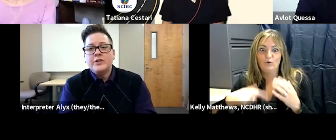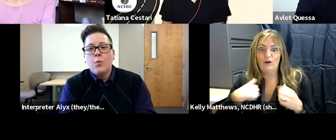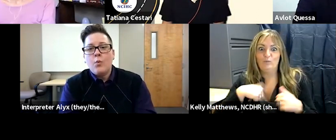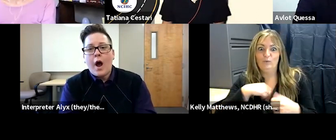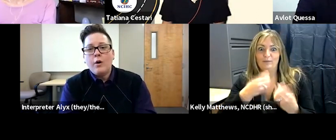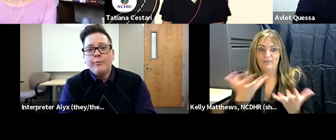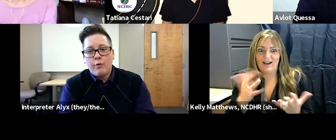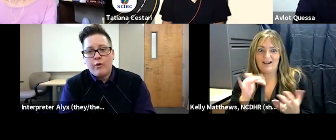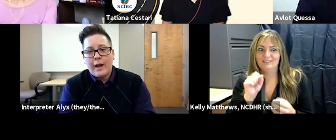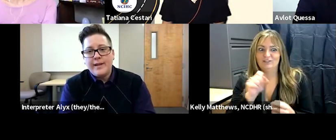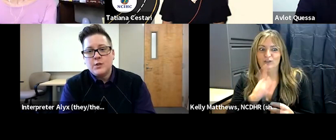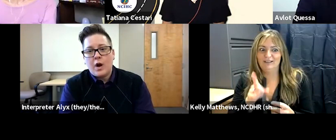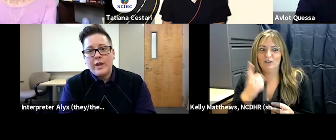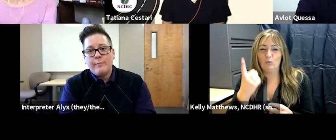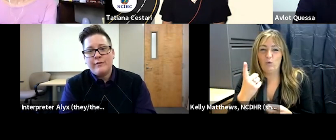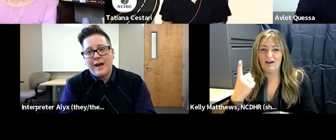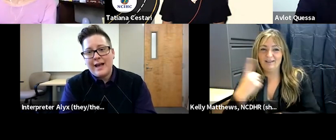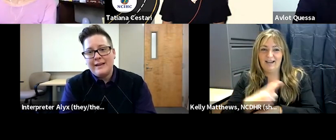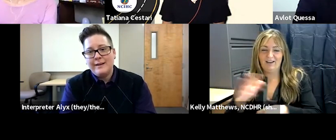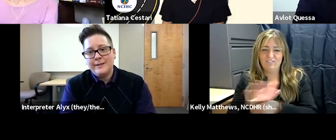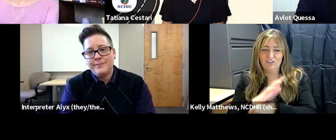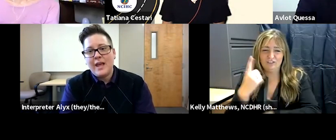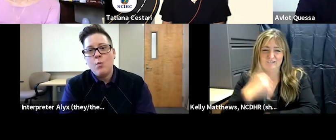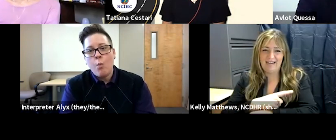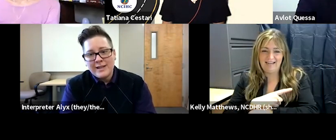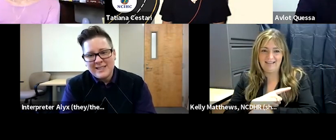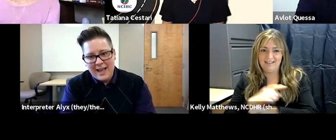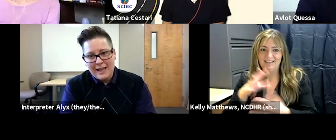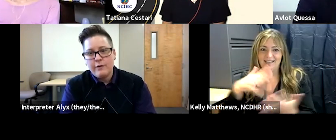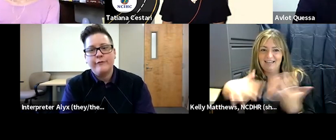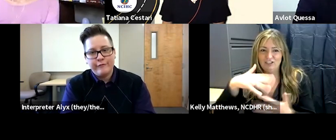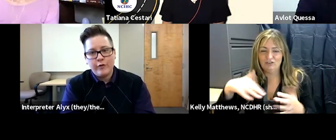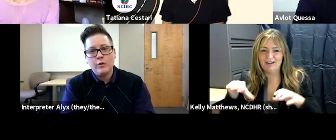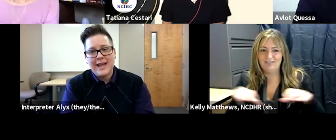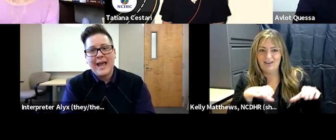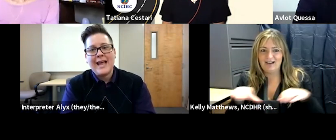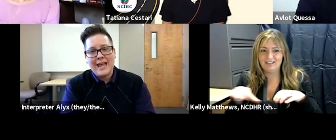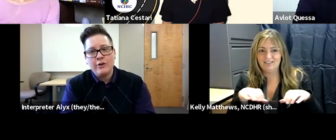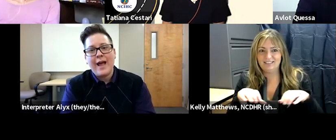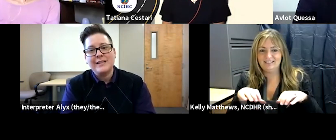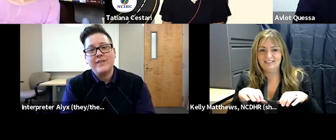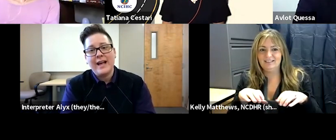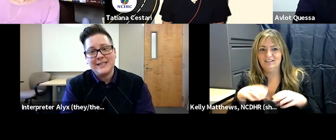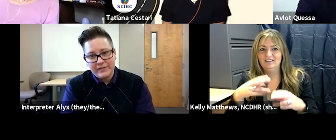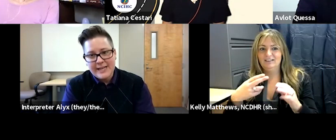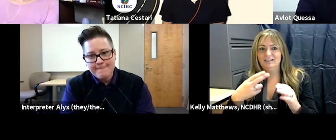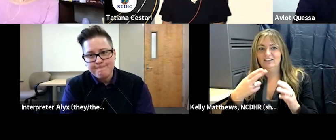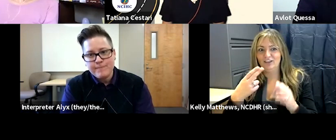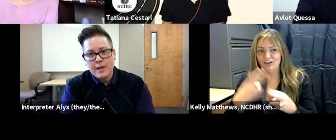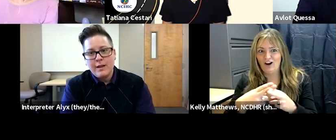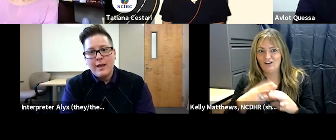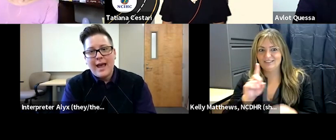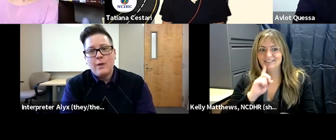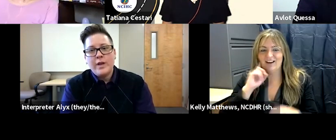so our program is where we provide a one day full day interactive activity